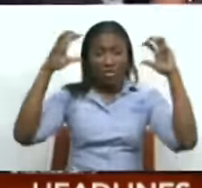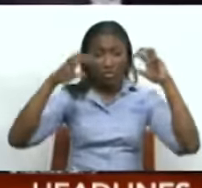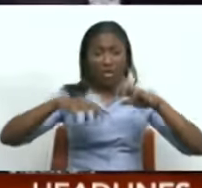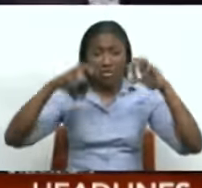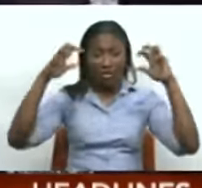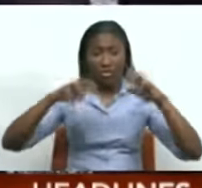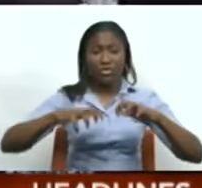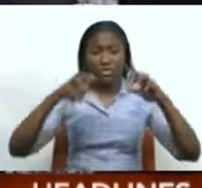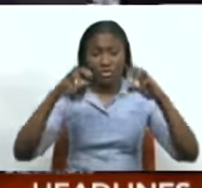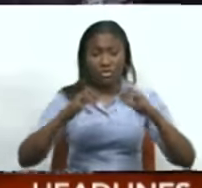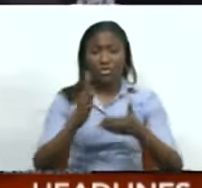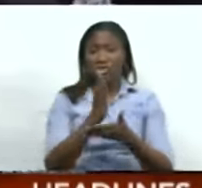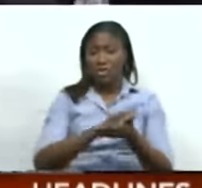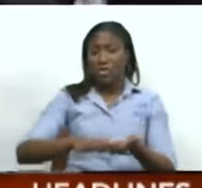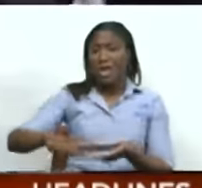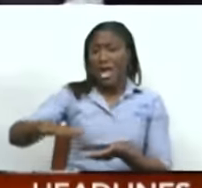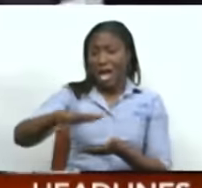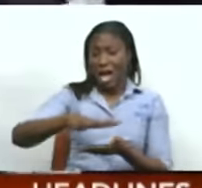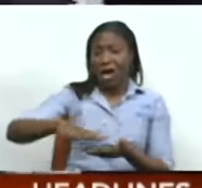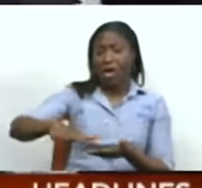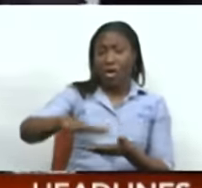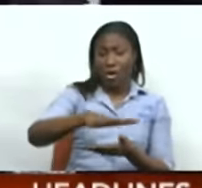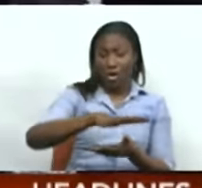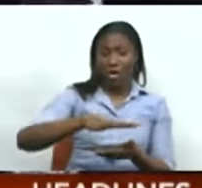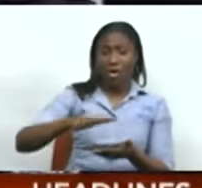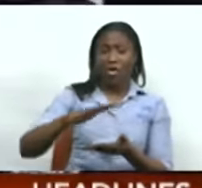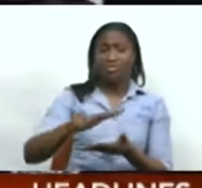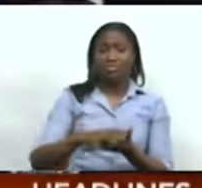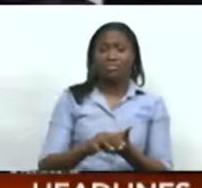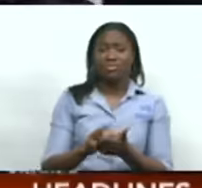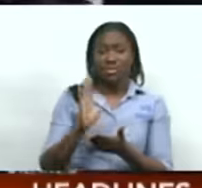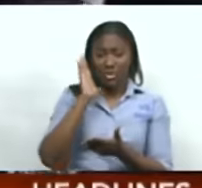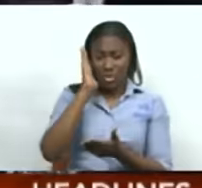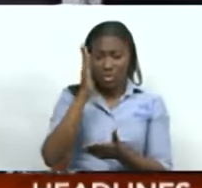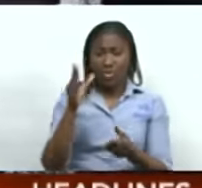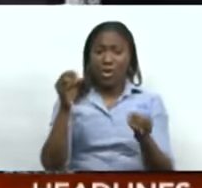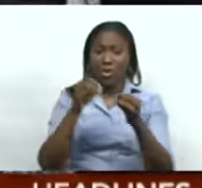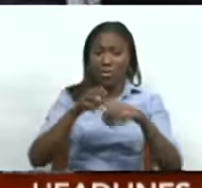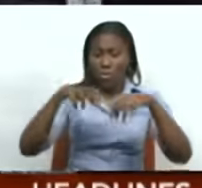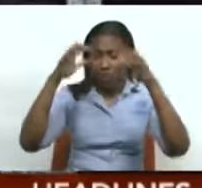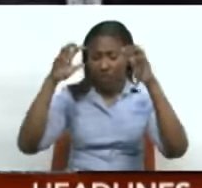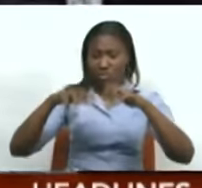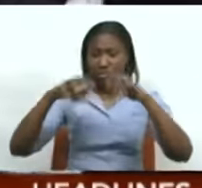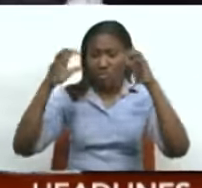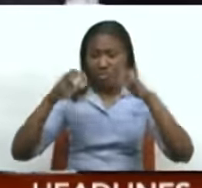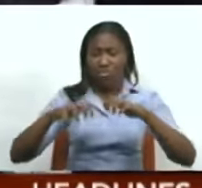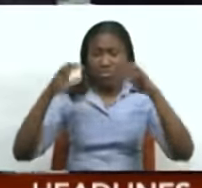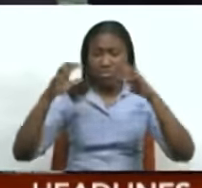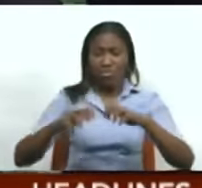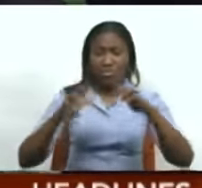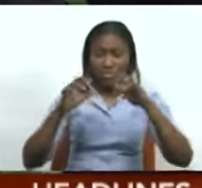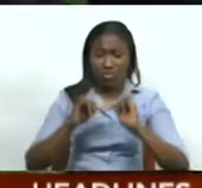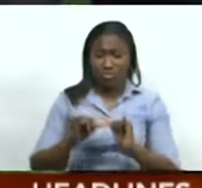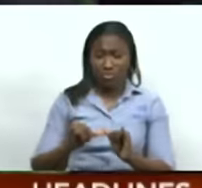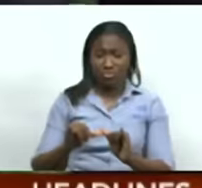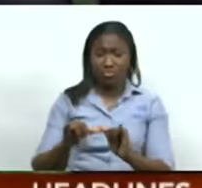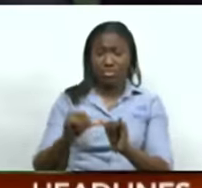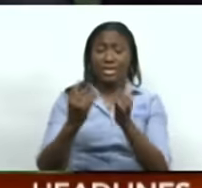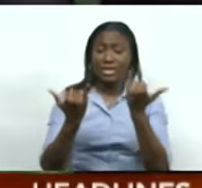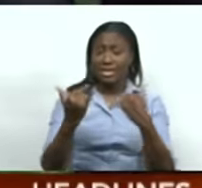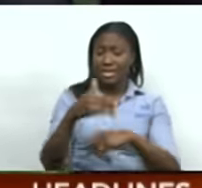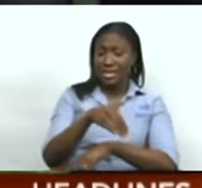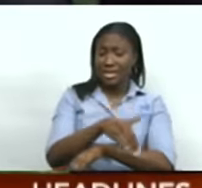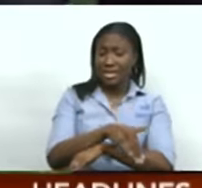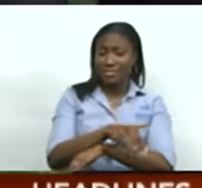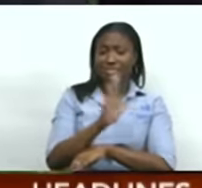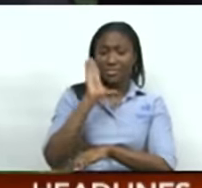areas where we see broad areas of rainfall that can be a little bit more persistent than showers and thunderstorm activity. Now for tonight, we're starting